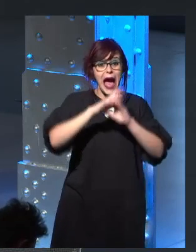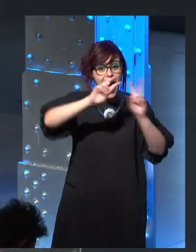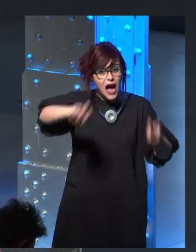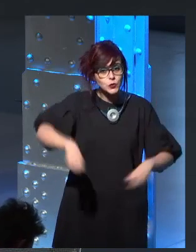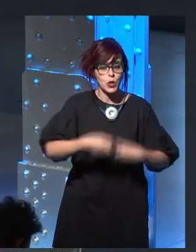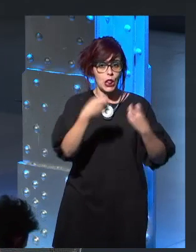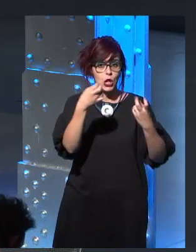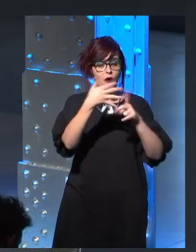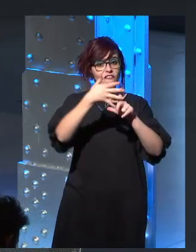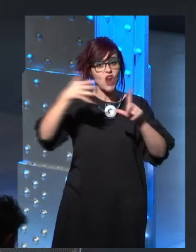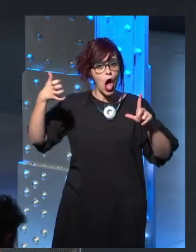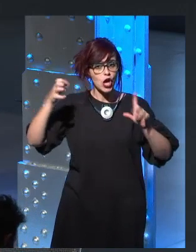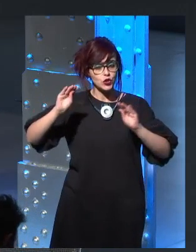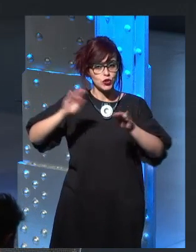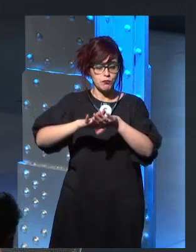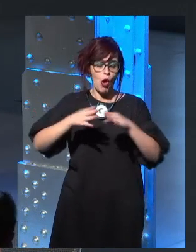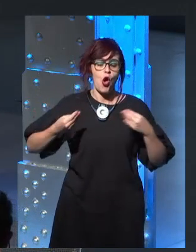a lot. Um,